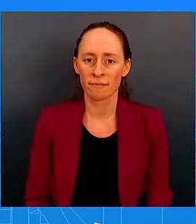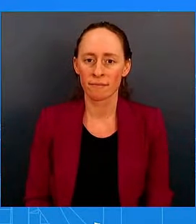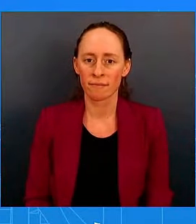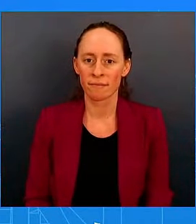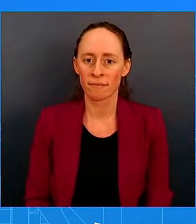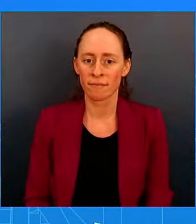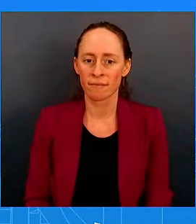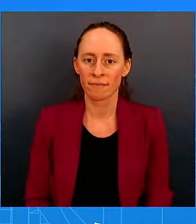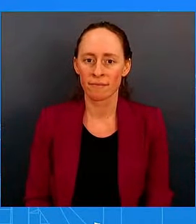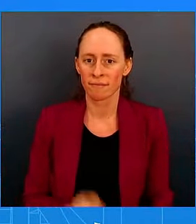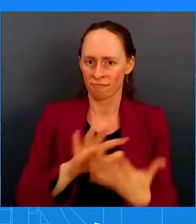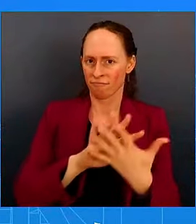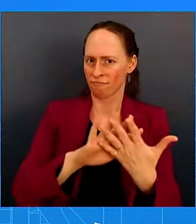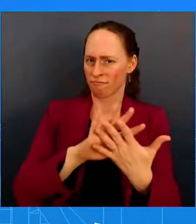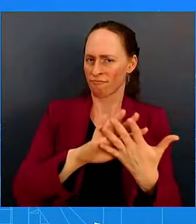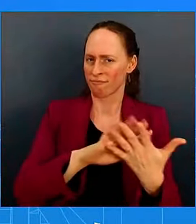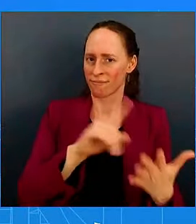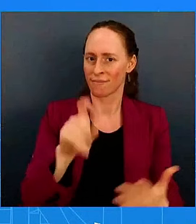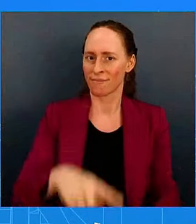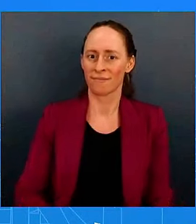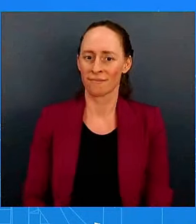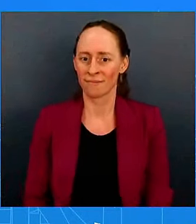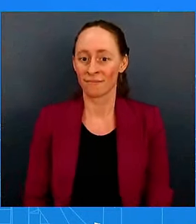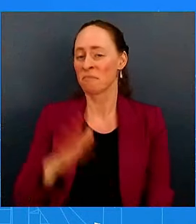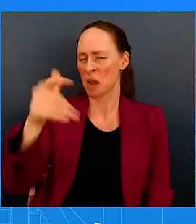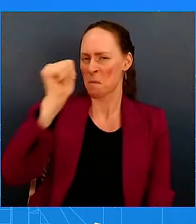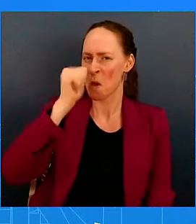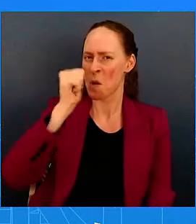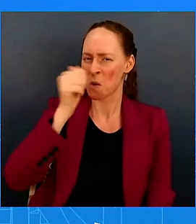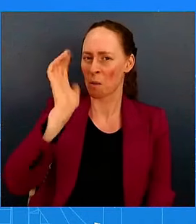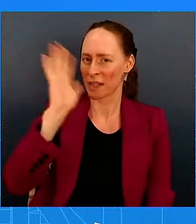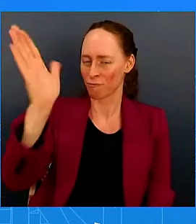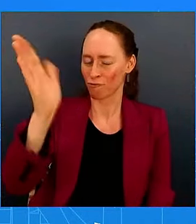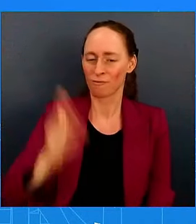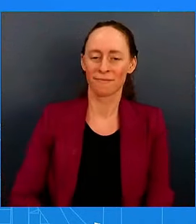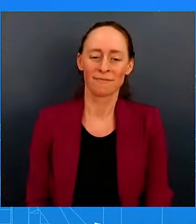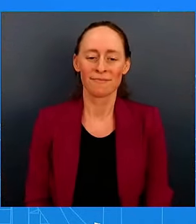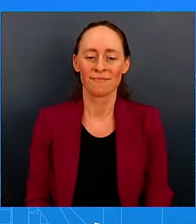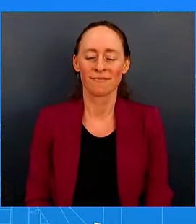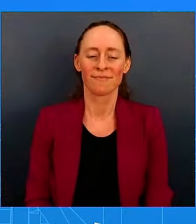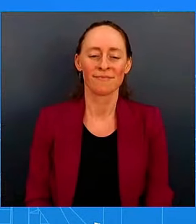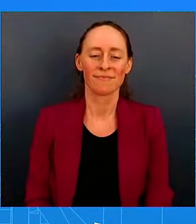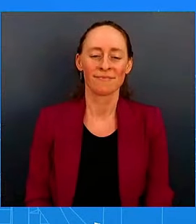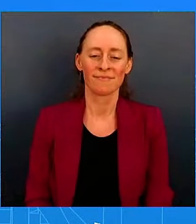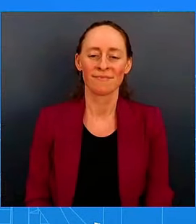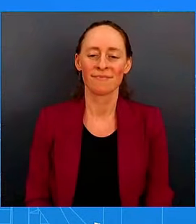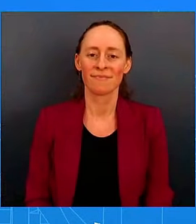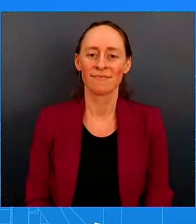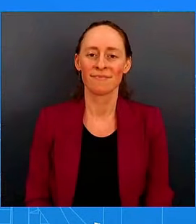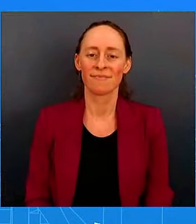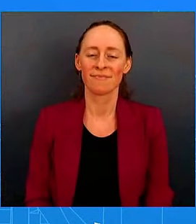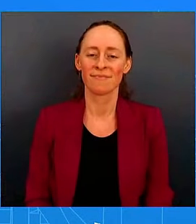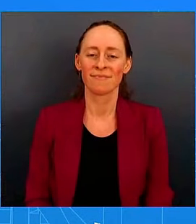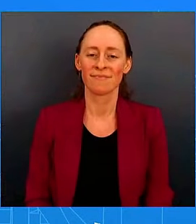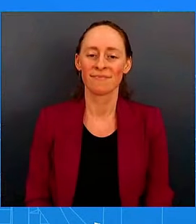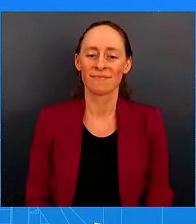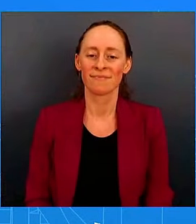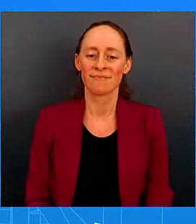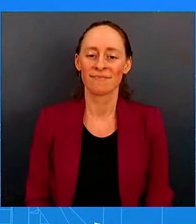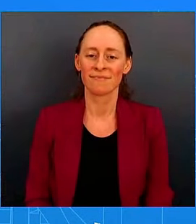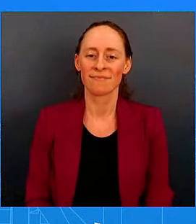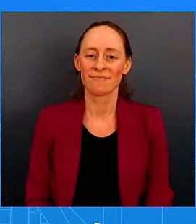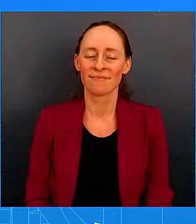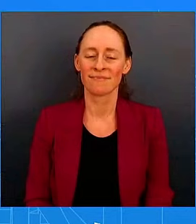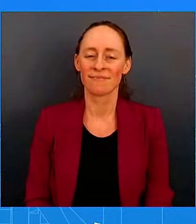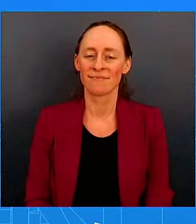speak for himself. That's what I'm saying. I'm saying I'm going to let the president speak for itself. And what I can say is that it is a fact that inflation and